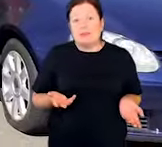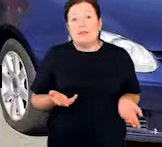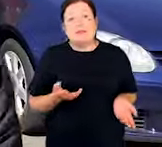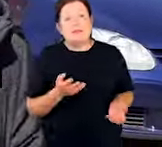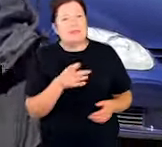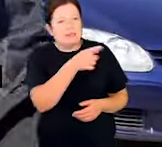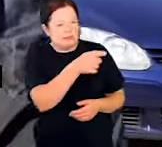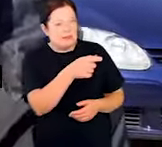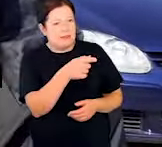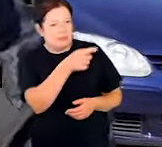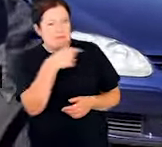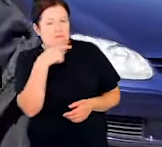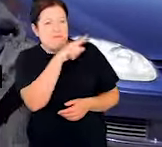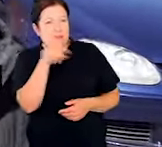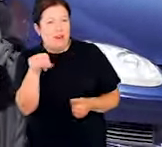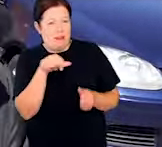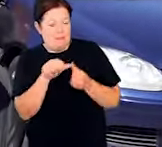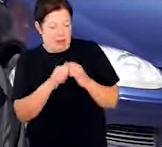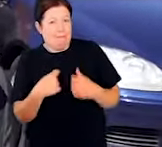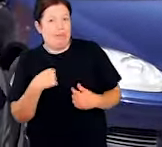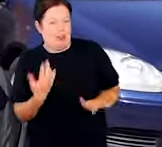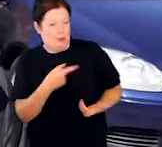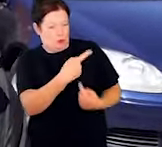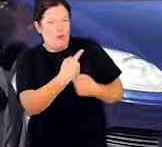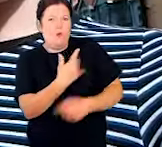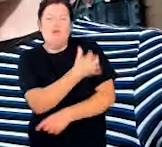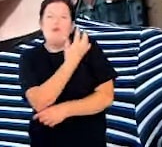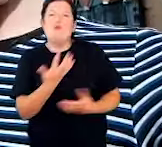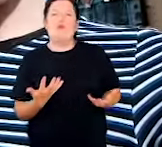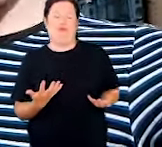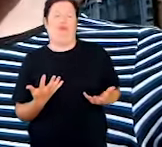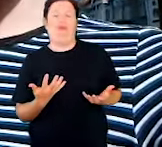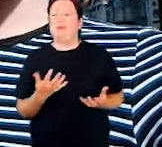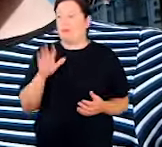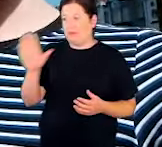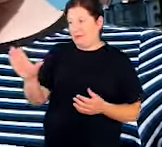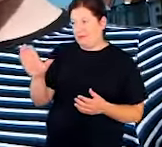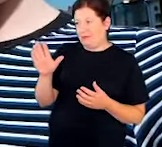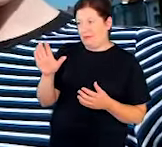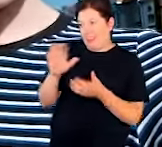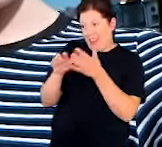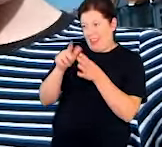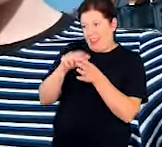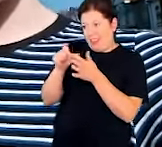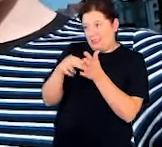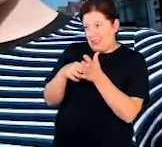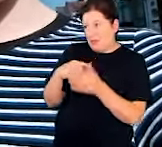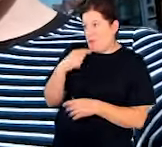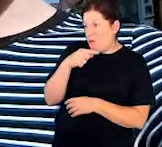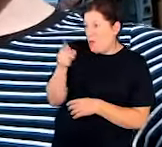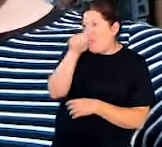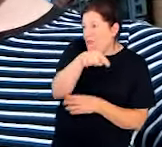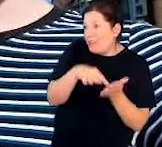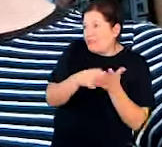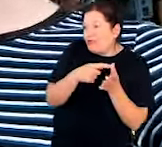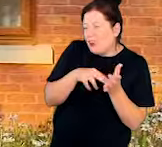Alas, no way to talk to your boyfriends, Bessie Mace, is it? For your information Hayden, Travis isn't my boyfriend anymore.